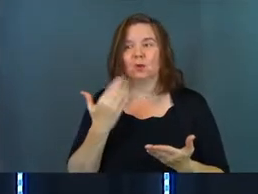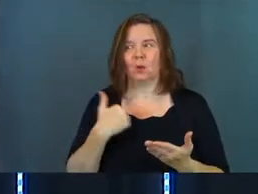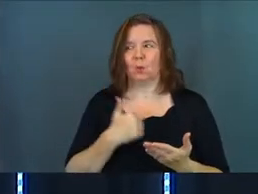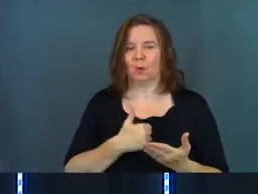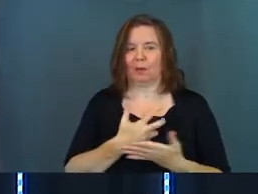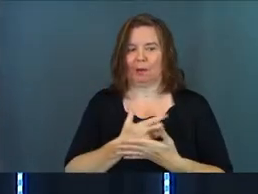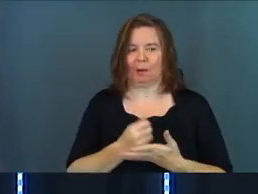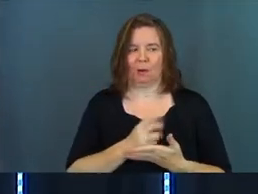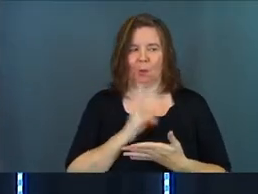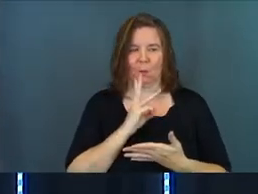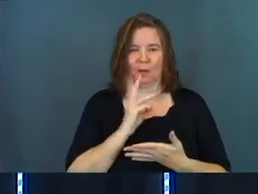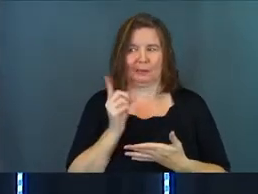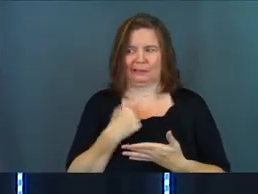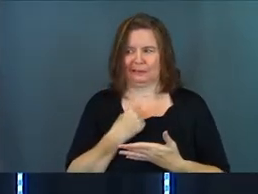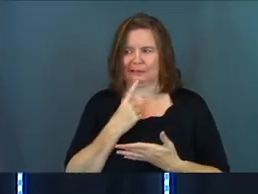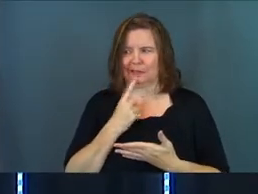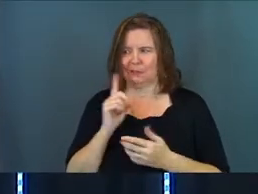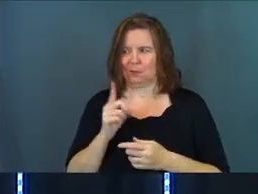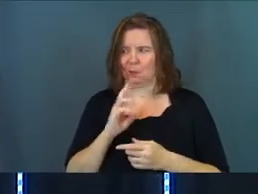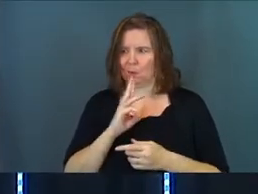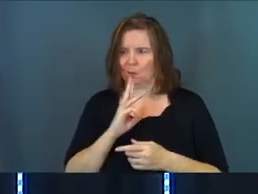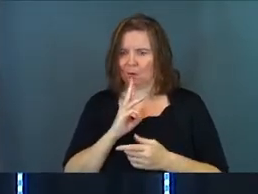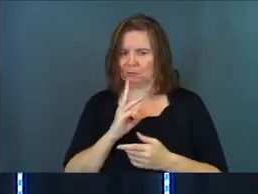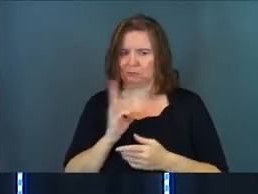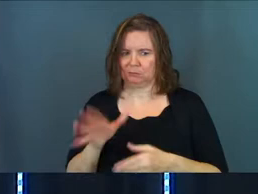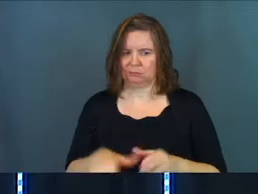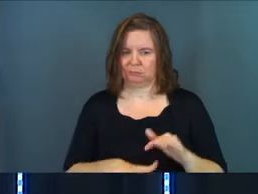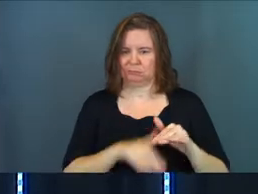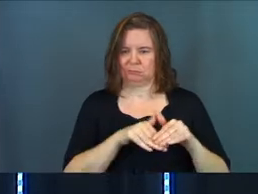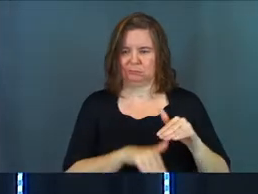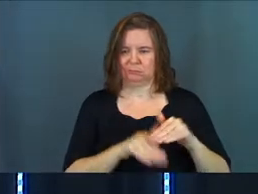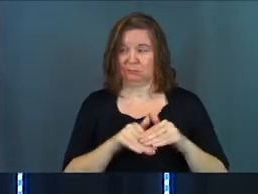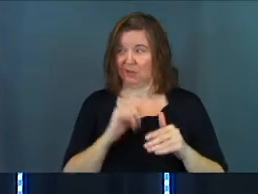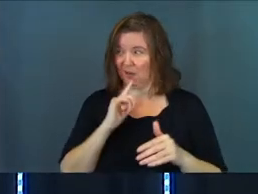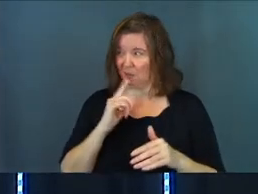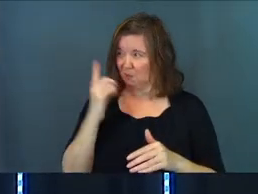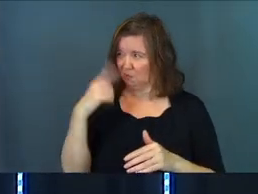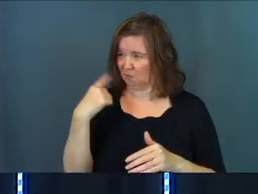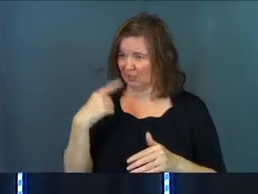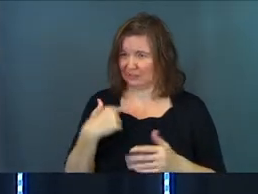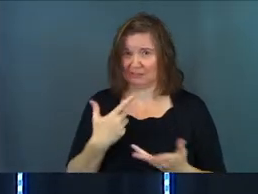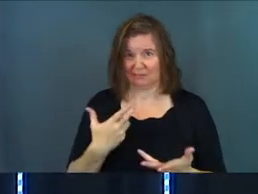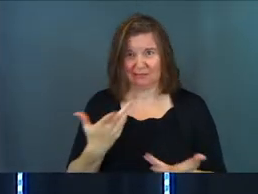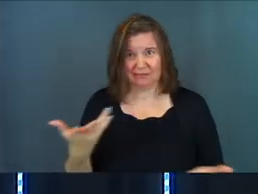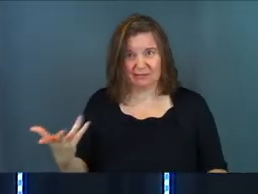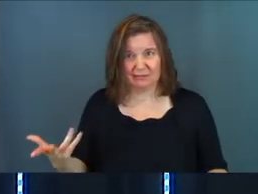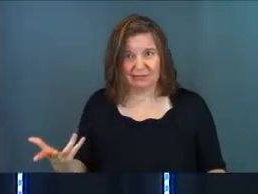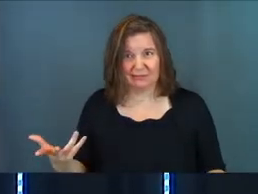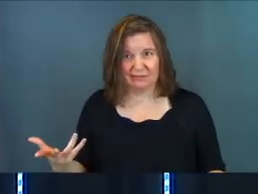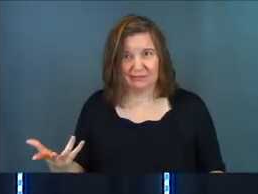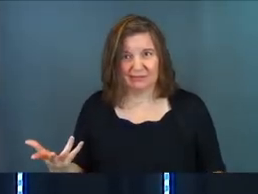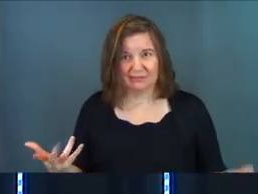we're out of wine. He says, go fill up these things with water. Are you mad as a servant right now?